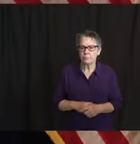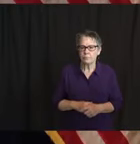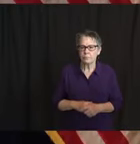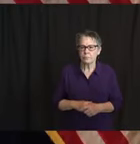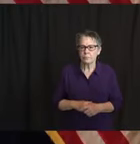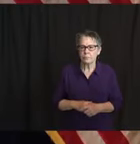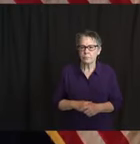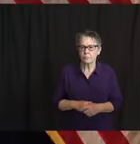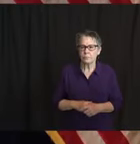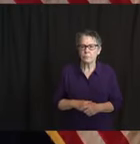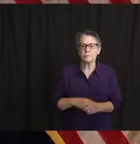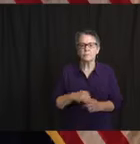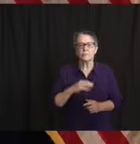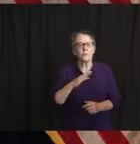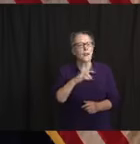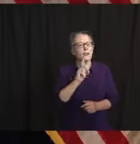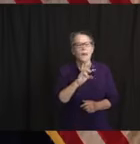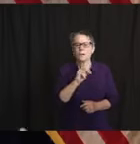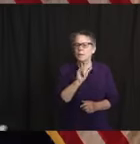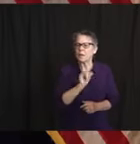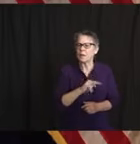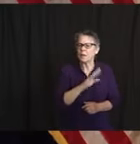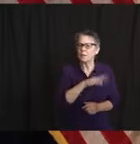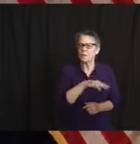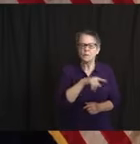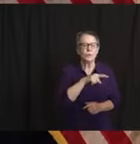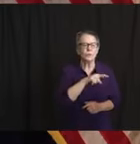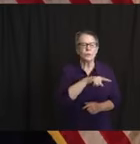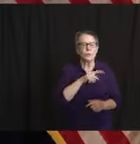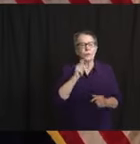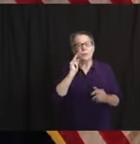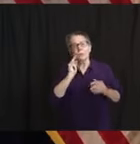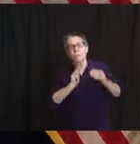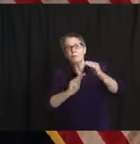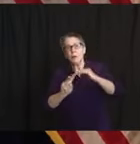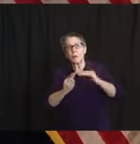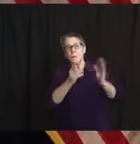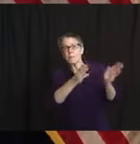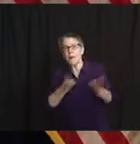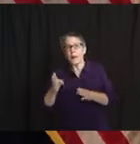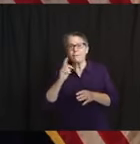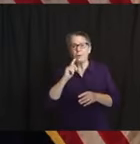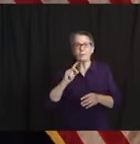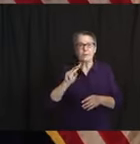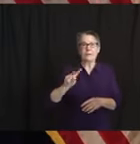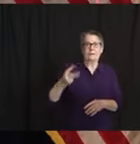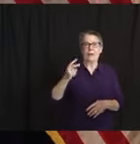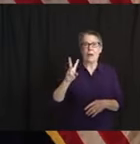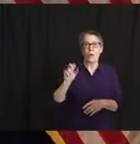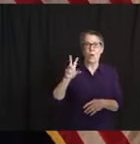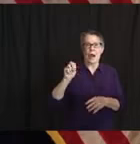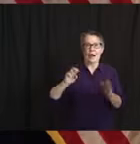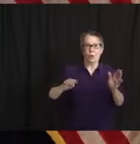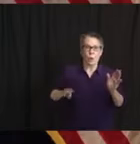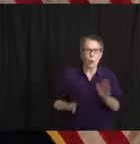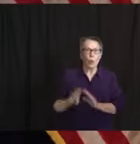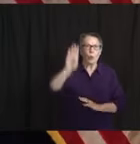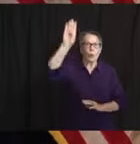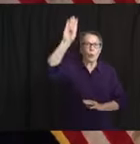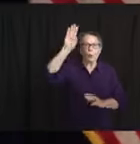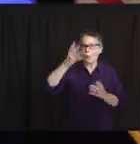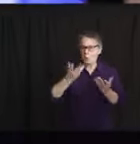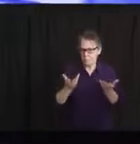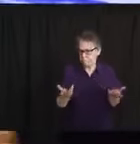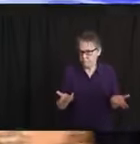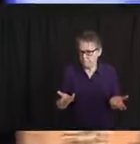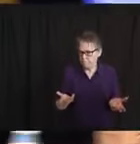Predictions of a second wave. mean, I don't know that I'm qualified to answer that. Oh, don't know that anyone is qualified, but certainly you're more qualified than I